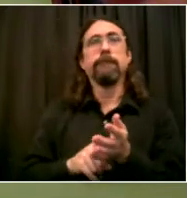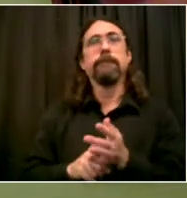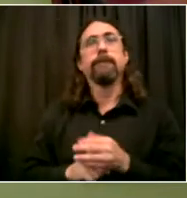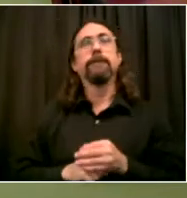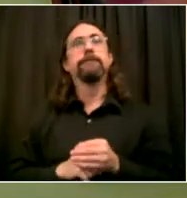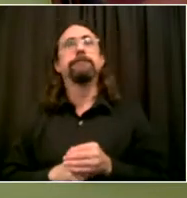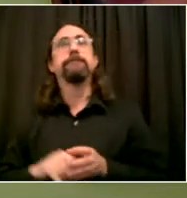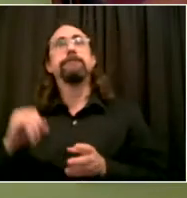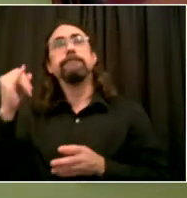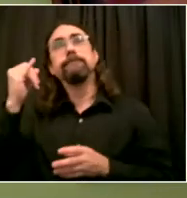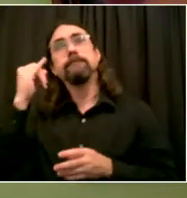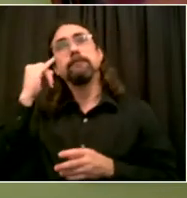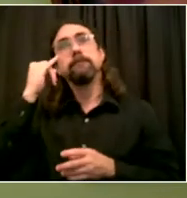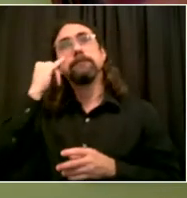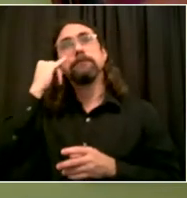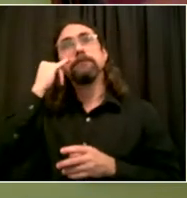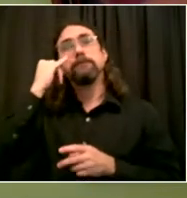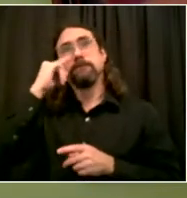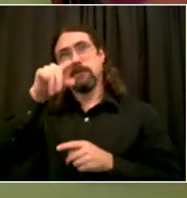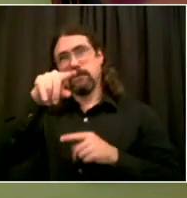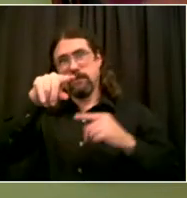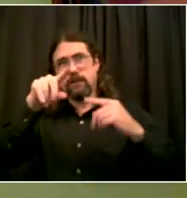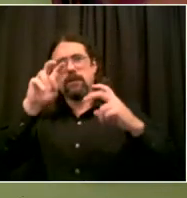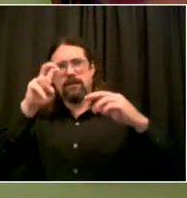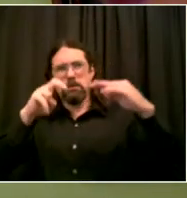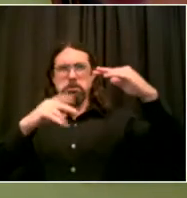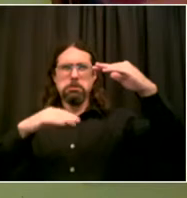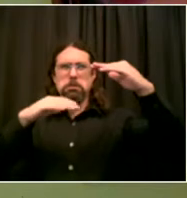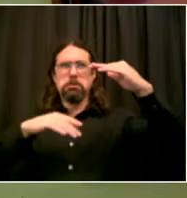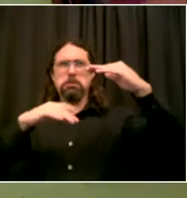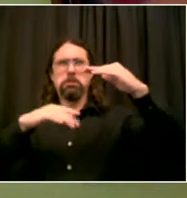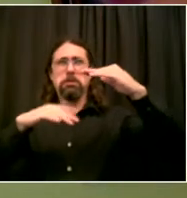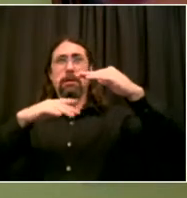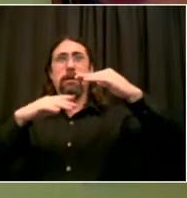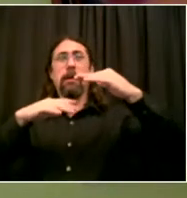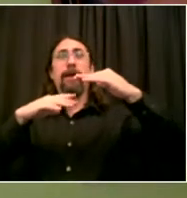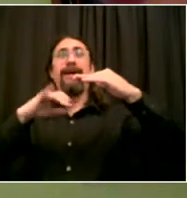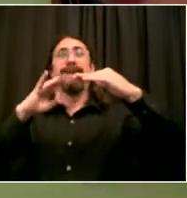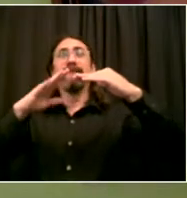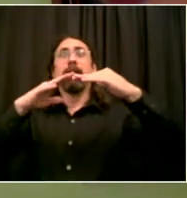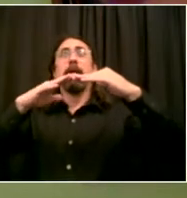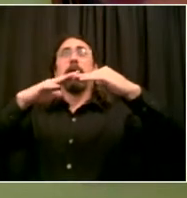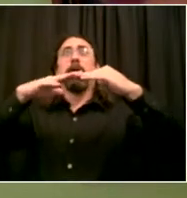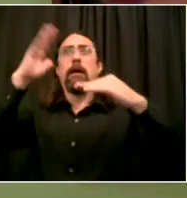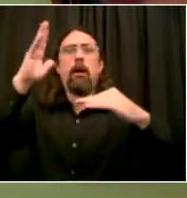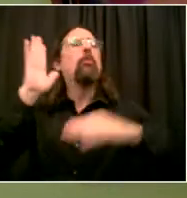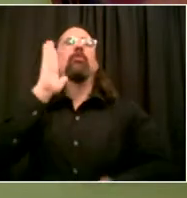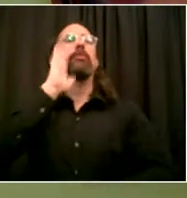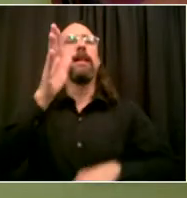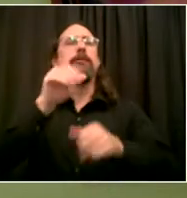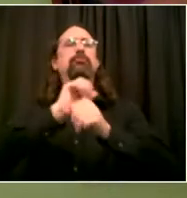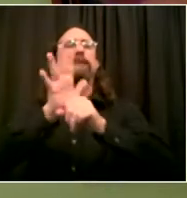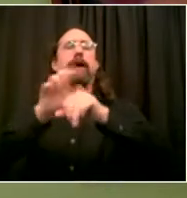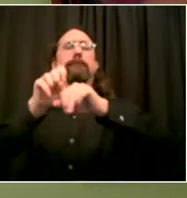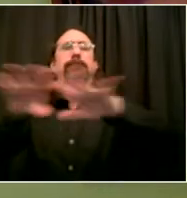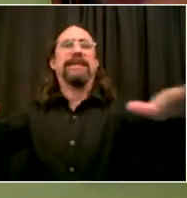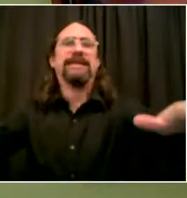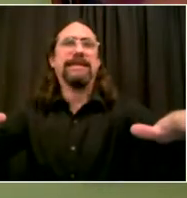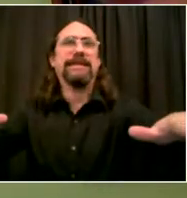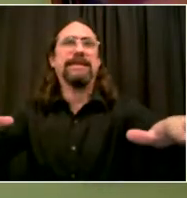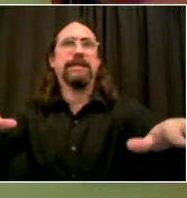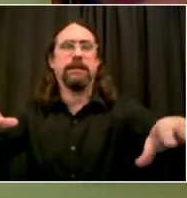sign of a resurgence. The good news of all of this is that, you we detected those resurgences in local parts of the city